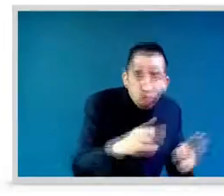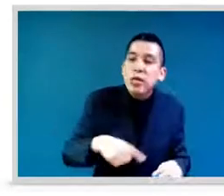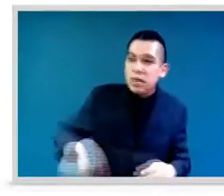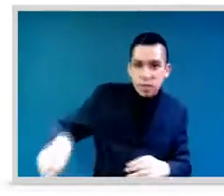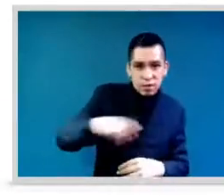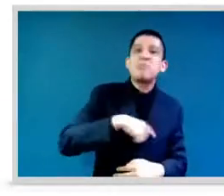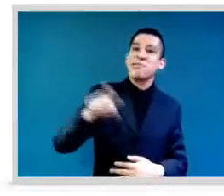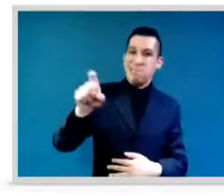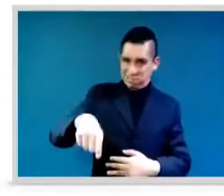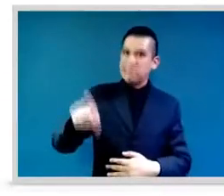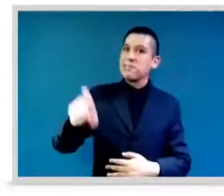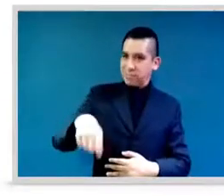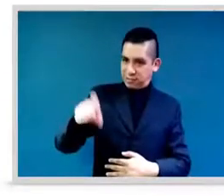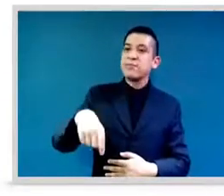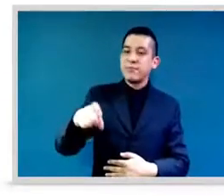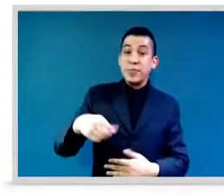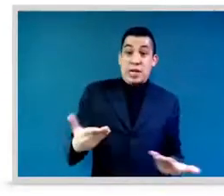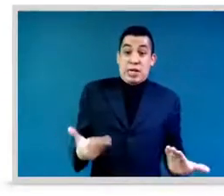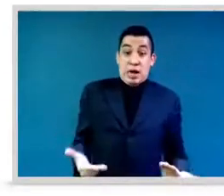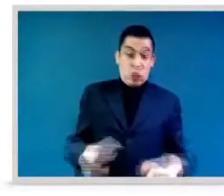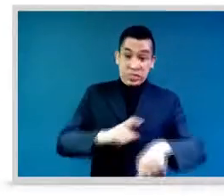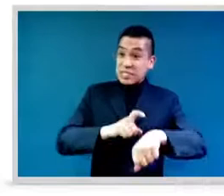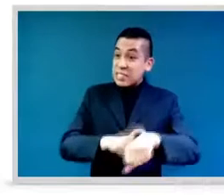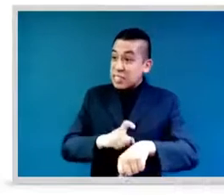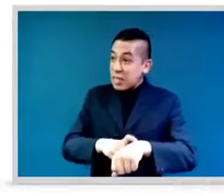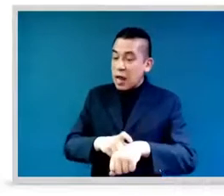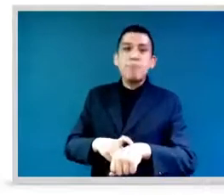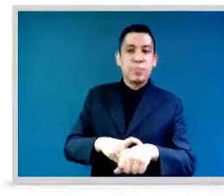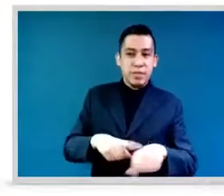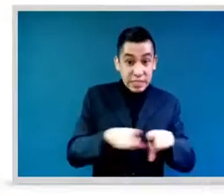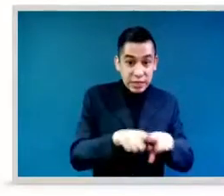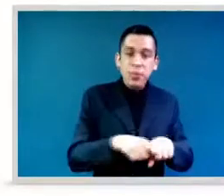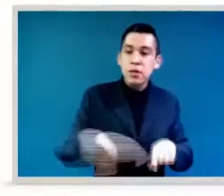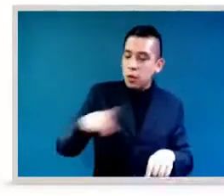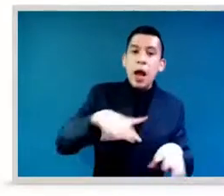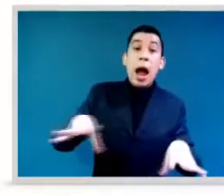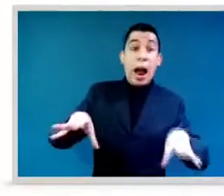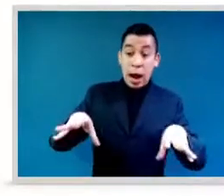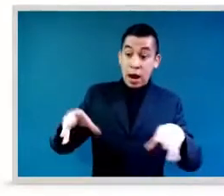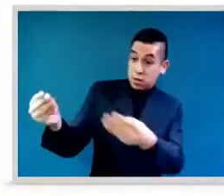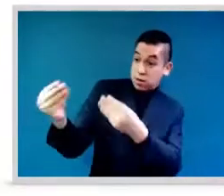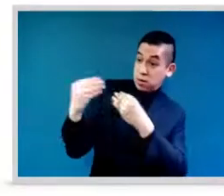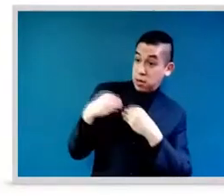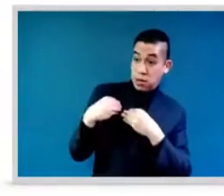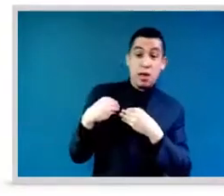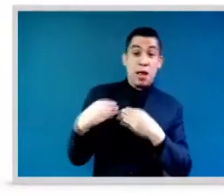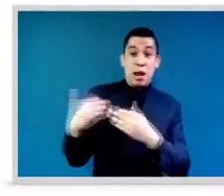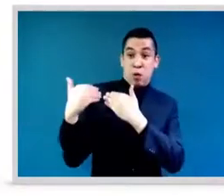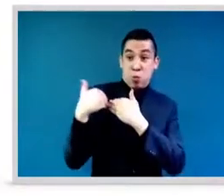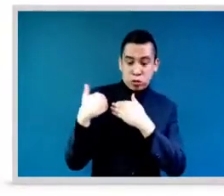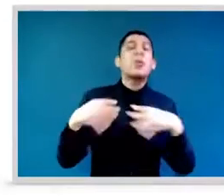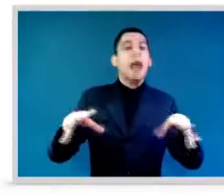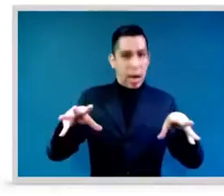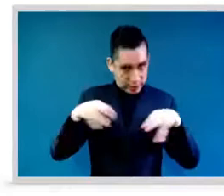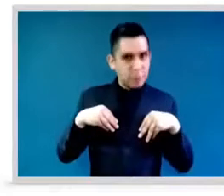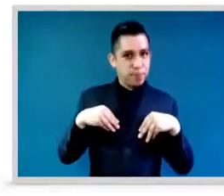reaching certain positions, but they're still an exception. And we don't want it to be that way. So I would challenge all of those of you listening.